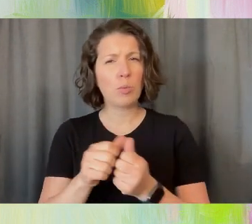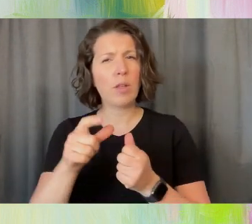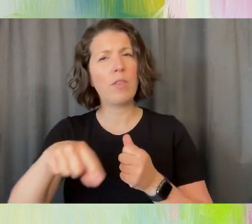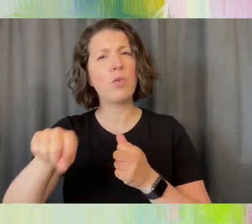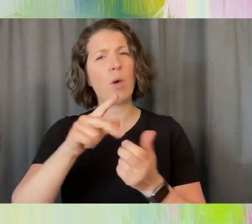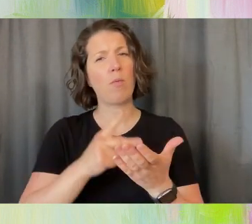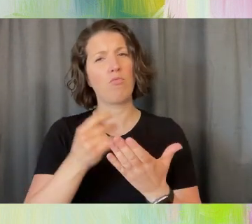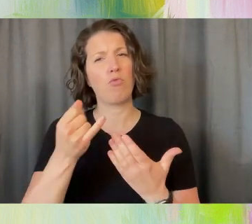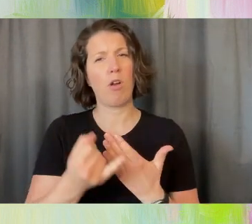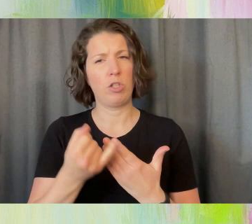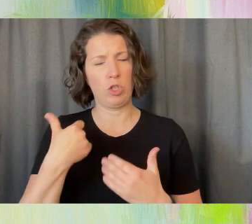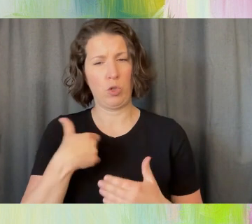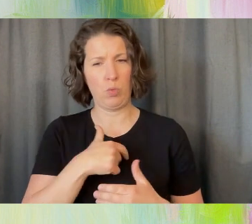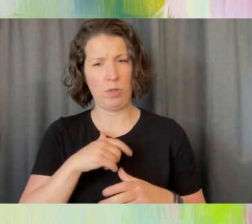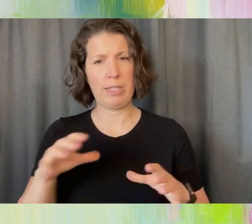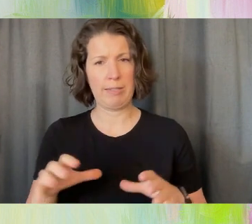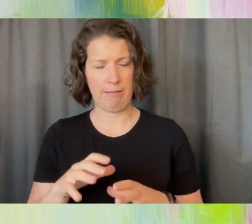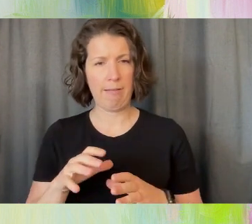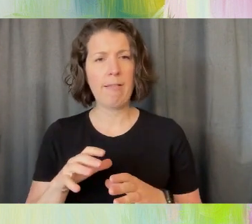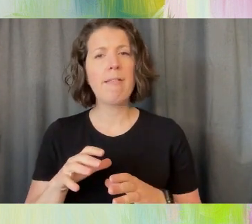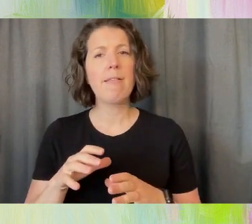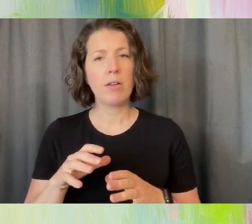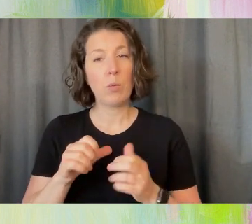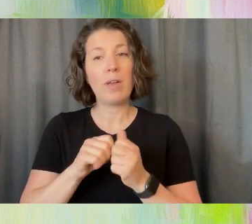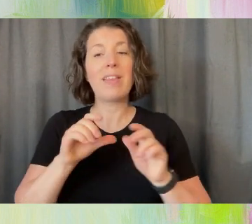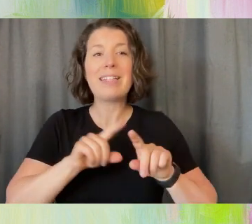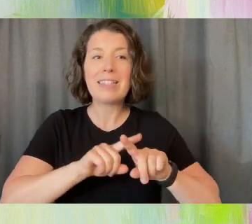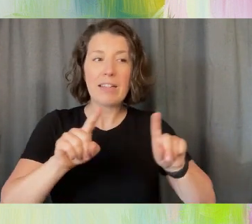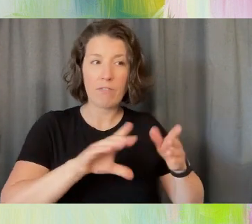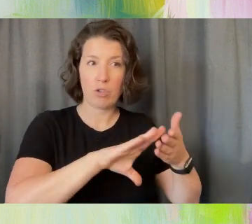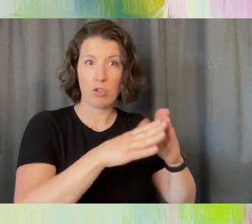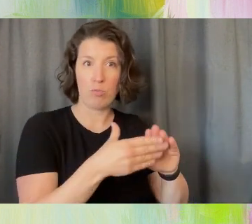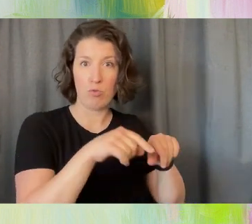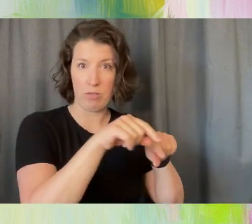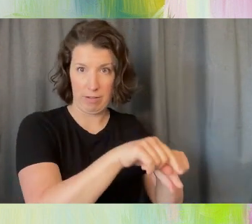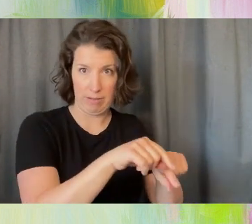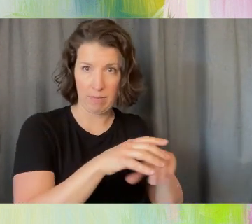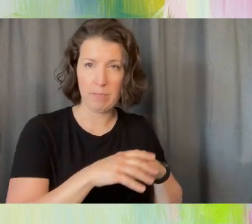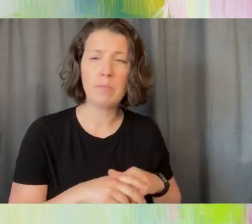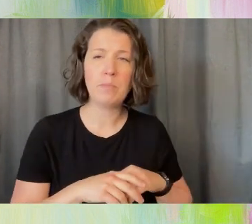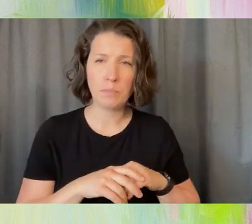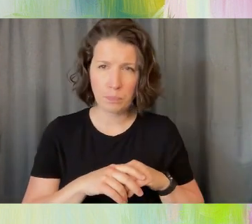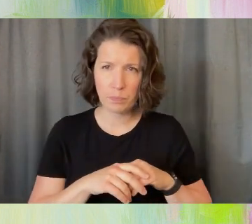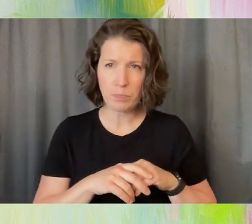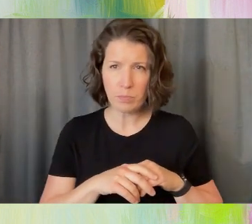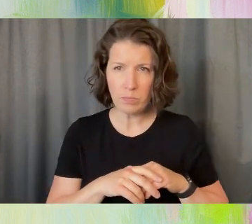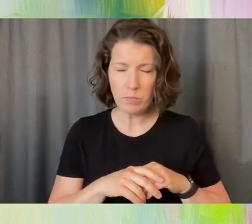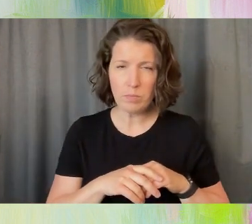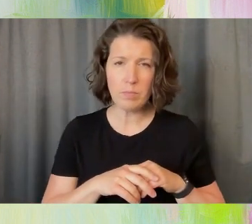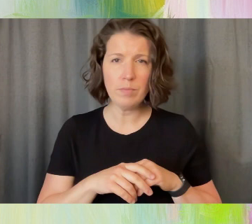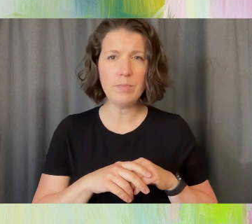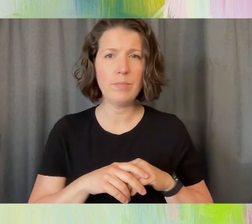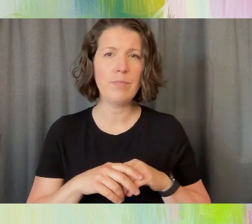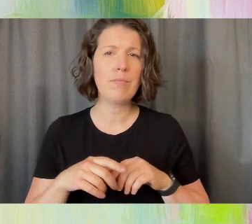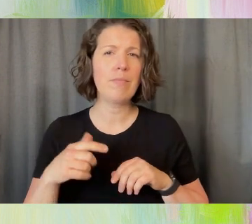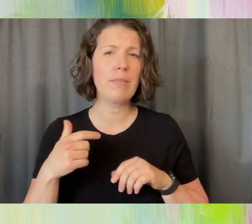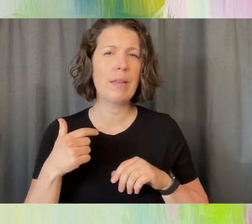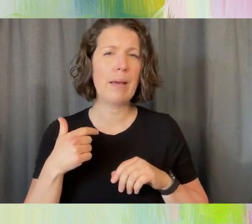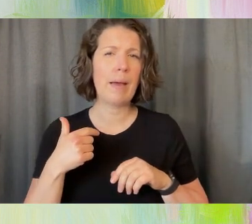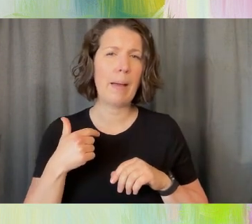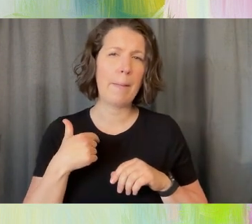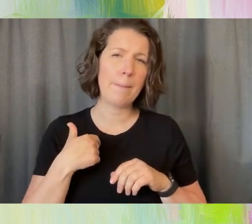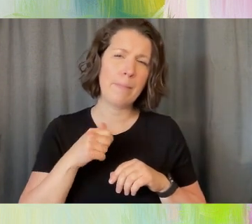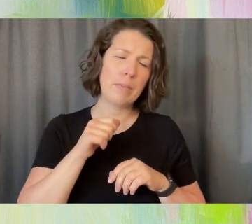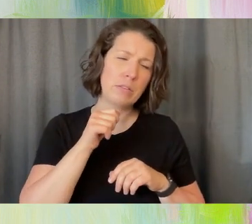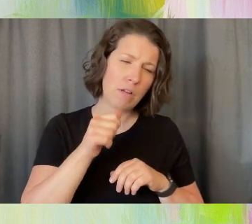did with a different community. And I'm not going to really talk very much about Photo